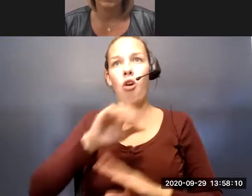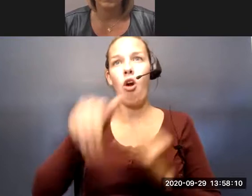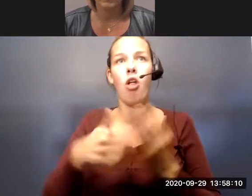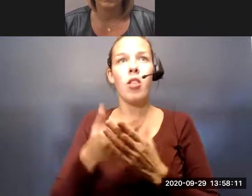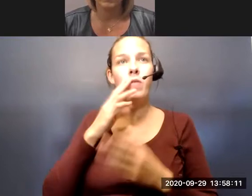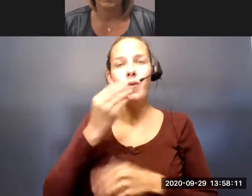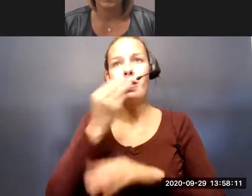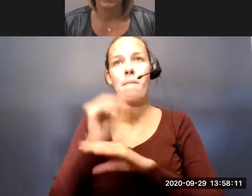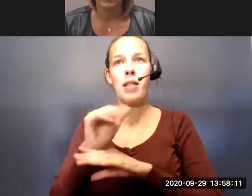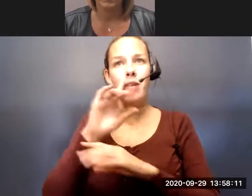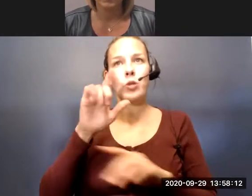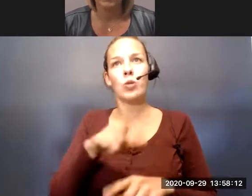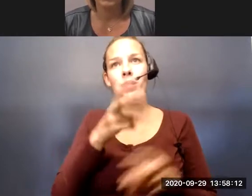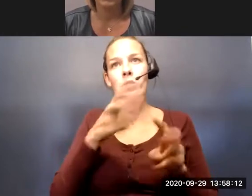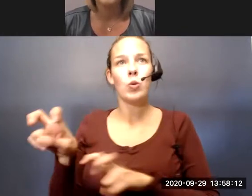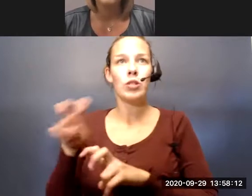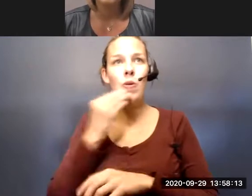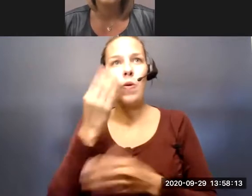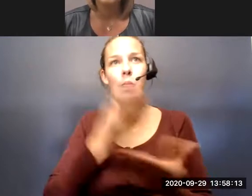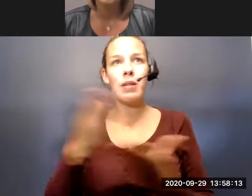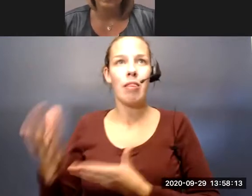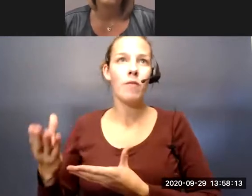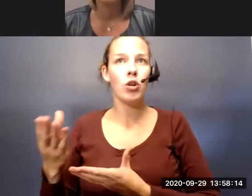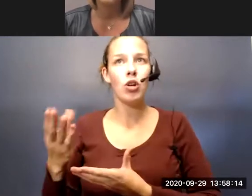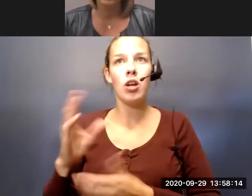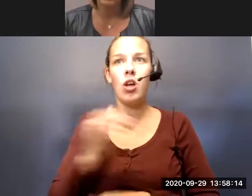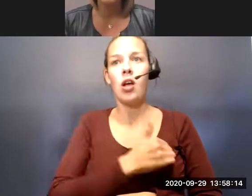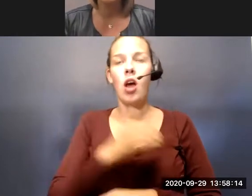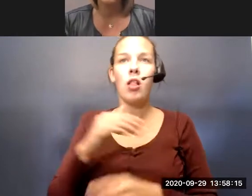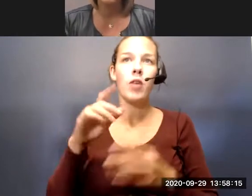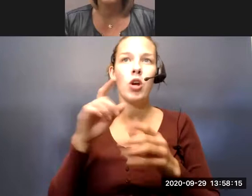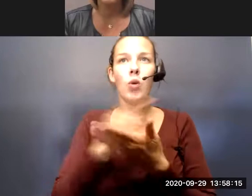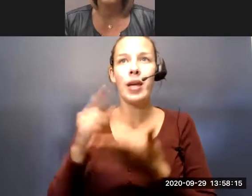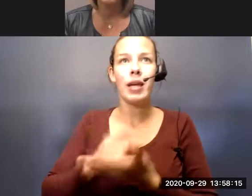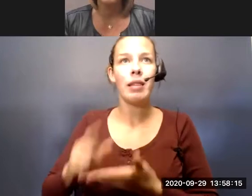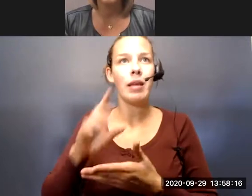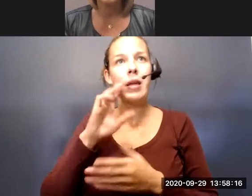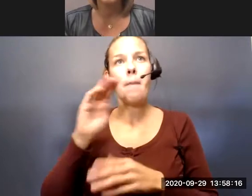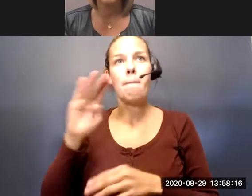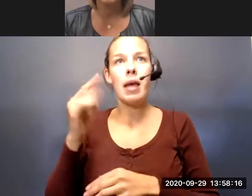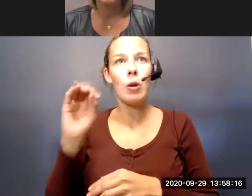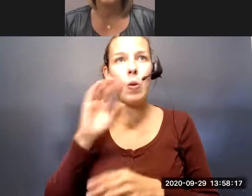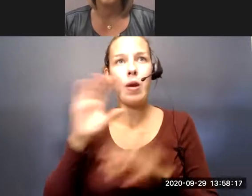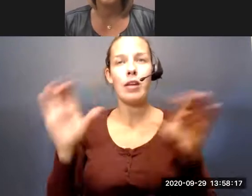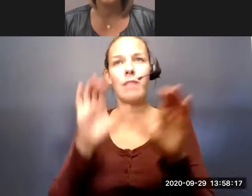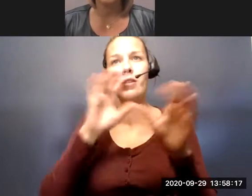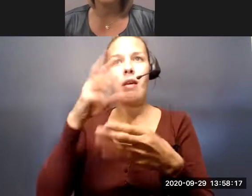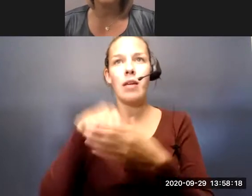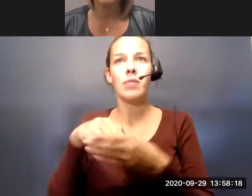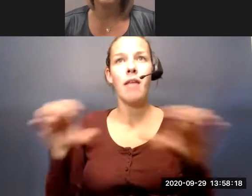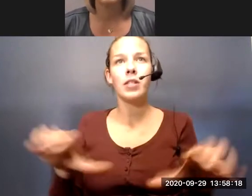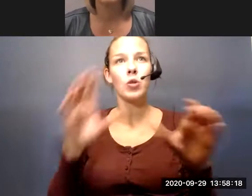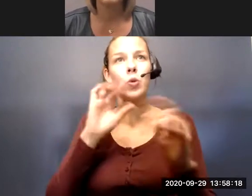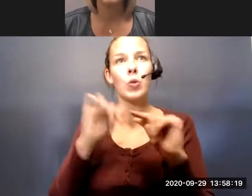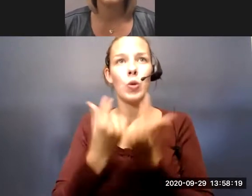sites have had to switch over to home delivered meals and that all of our weekly bingo activities and engagement opportunities that are done in group